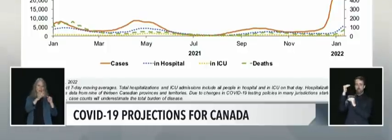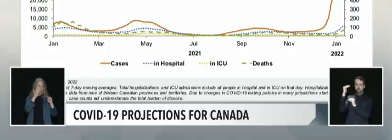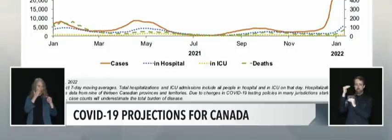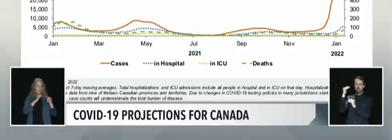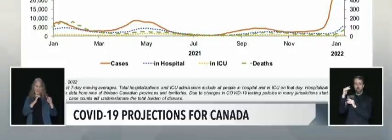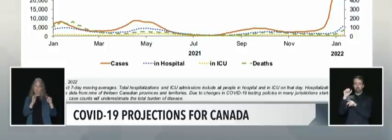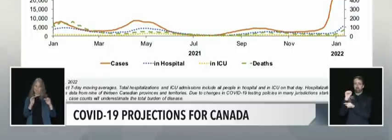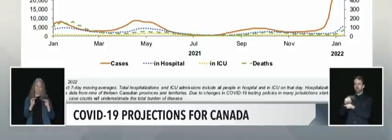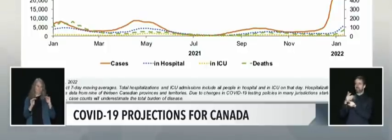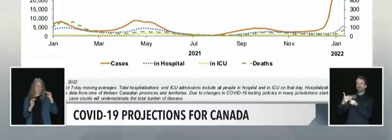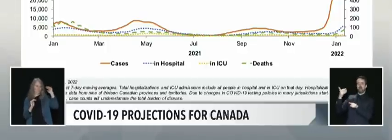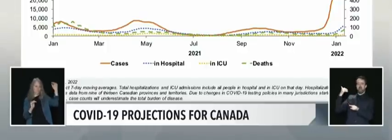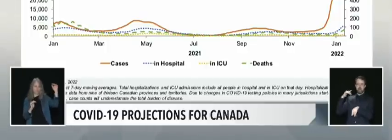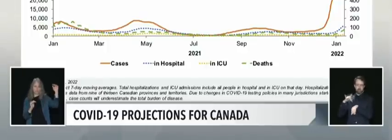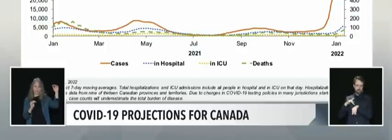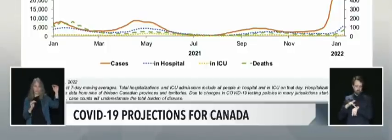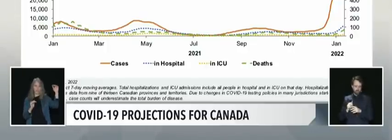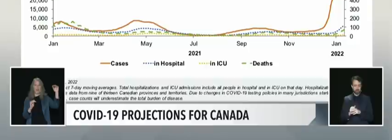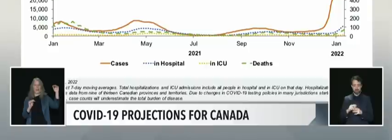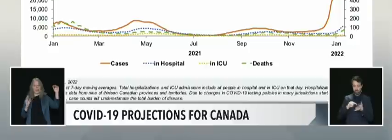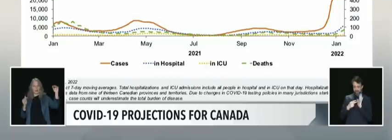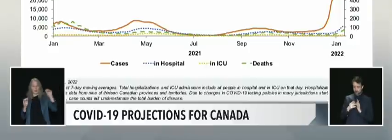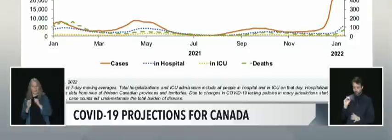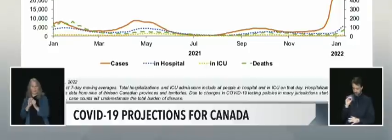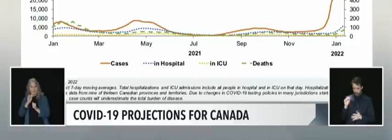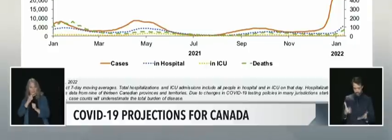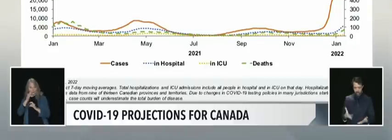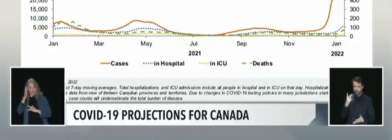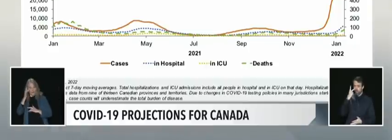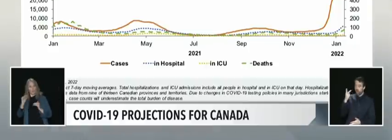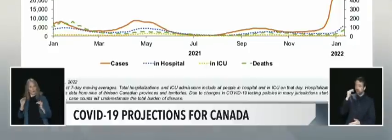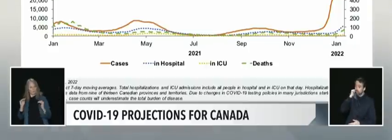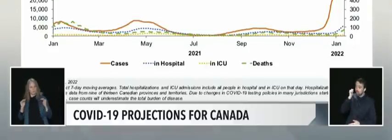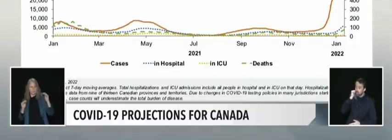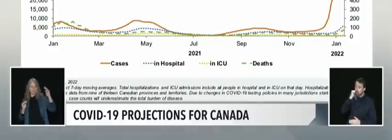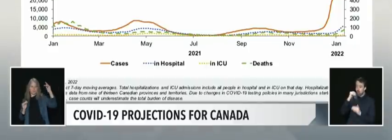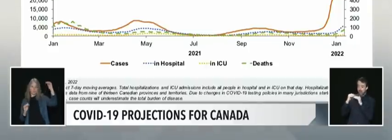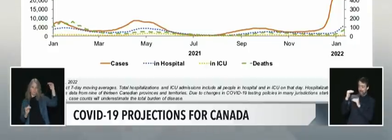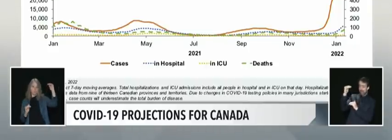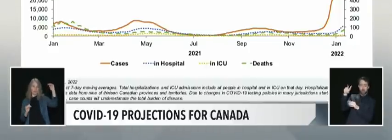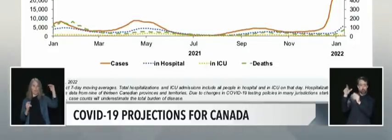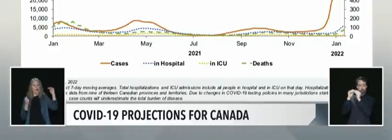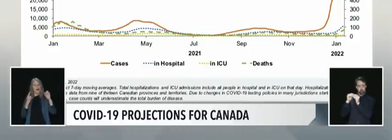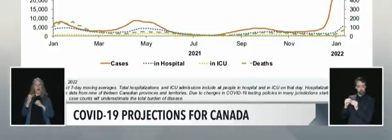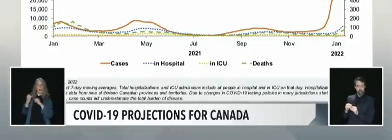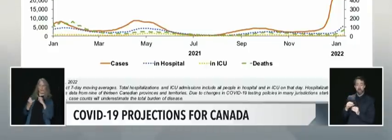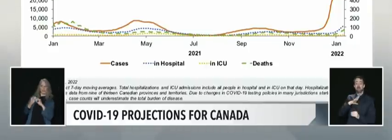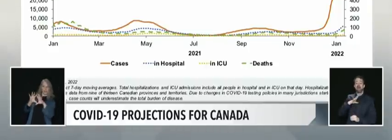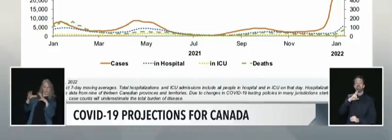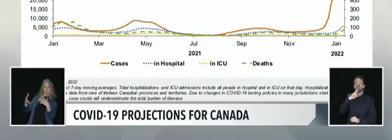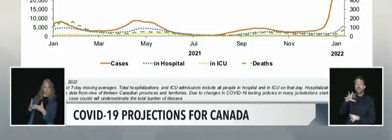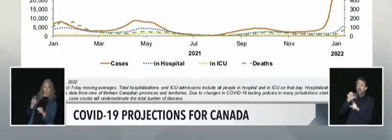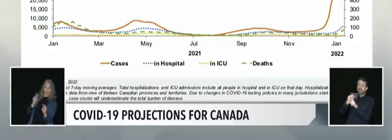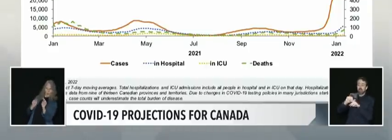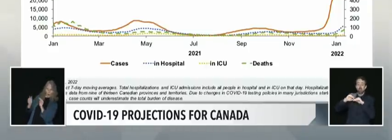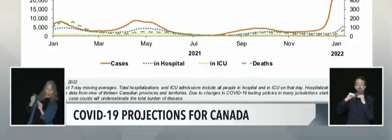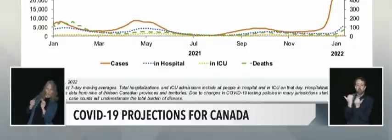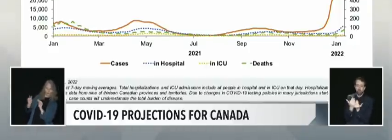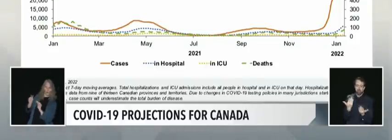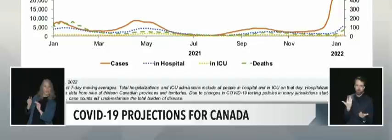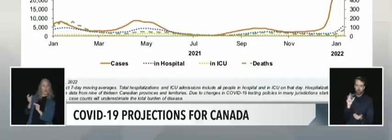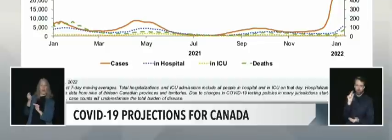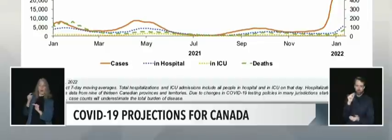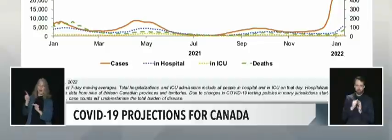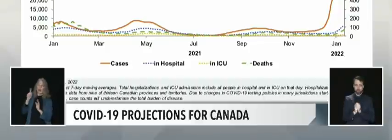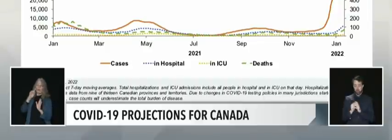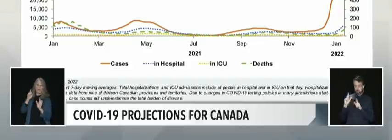the daily counts for severe outcomes. And while international surveillance shows that severity trends do not rise